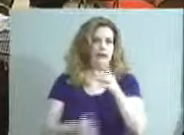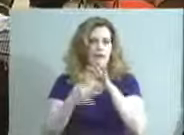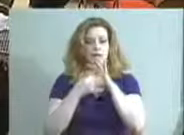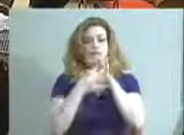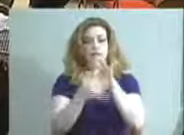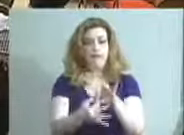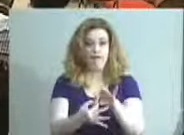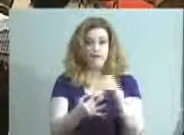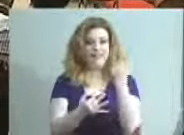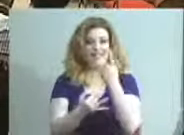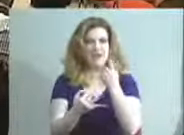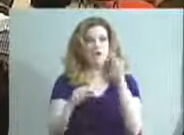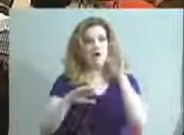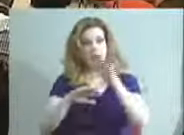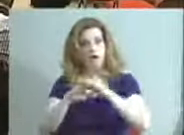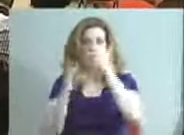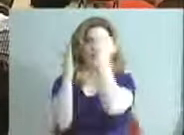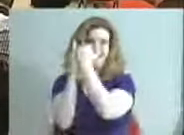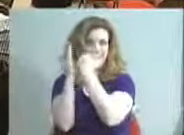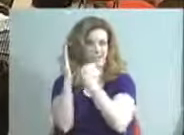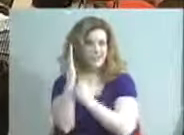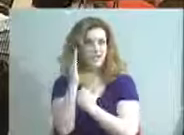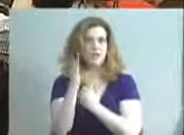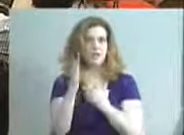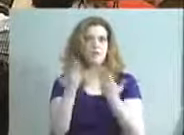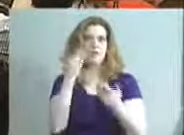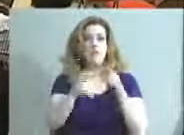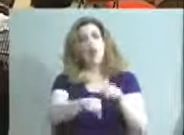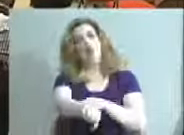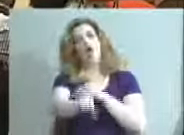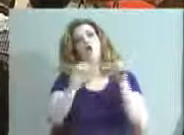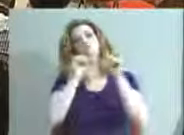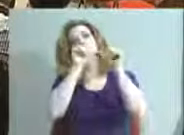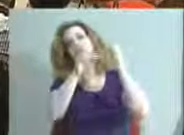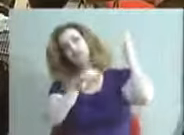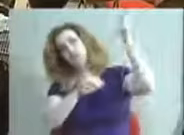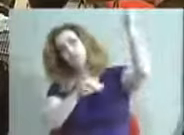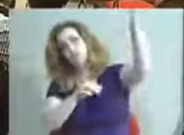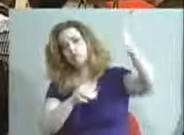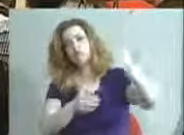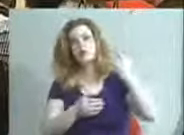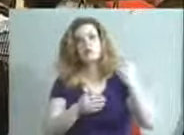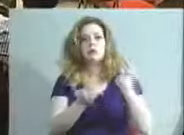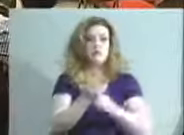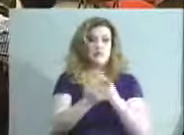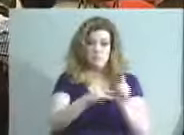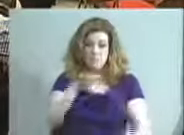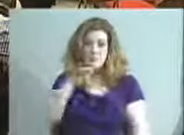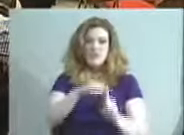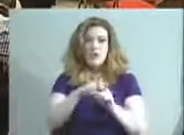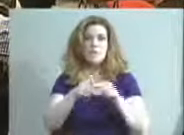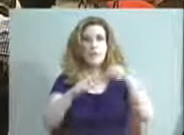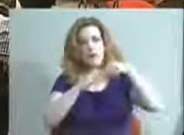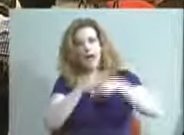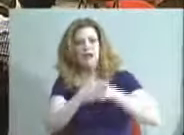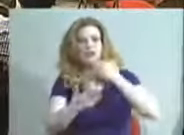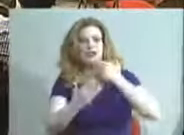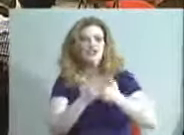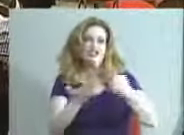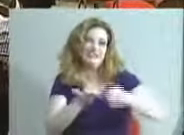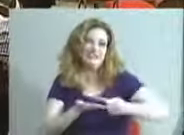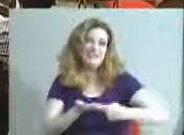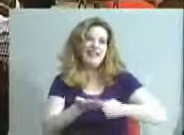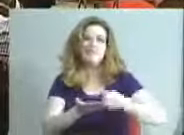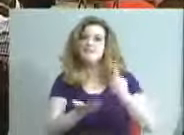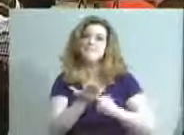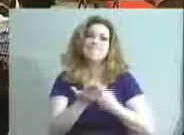something that's on the particular agenda. It may be longer term. Some of it comes up in these really good discussions that we're having, but some of it